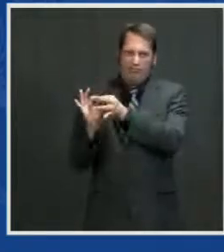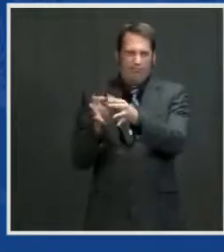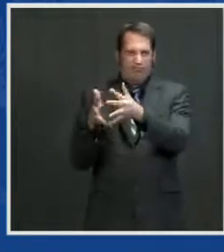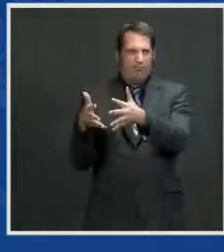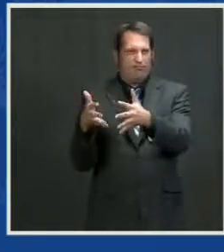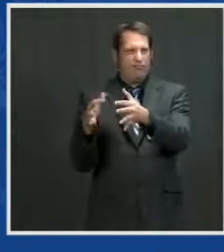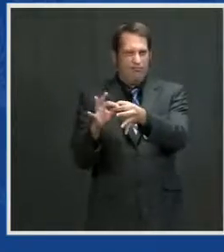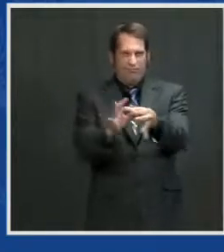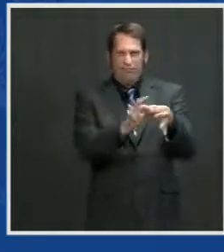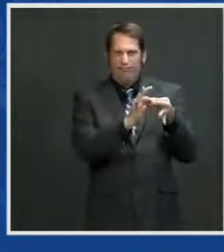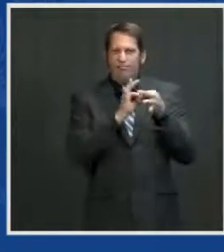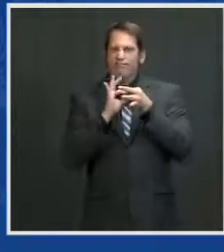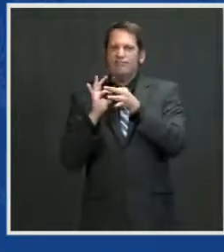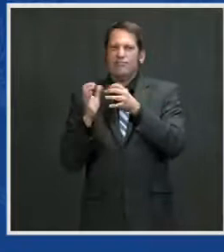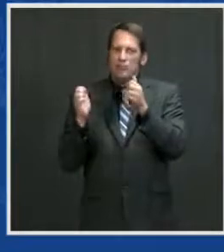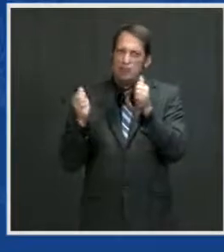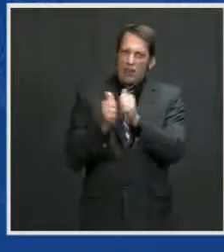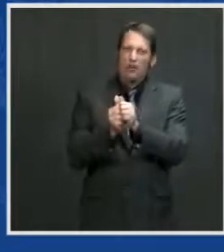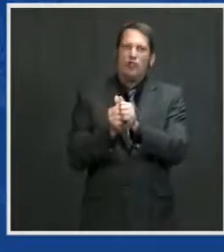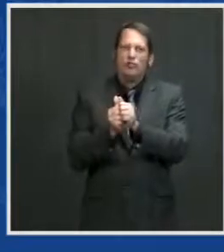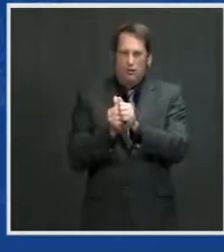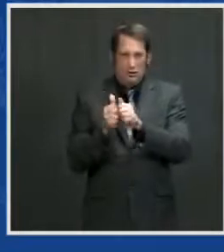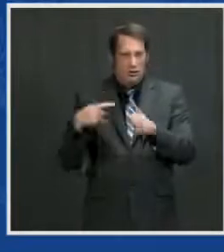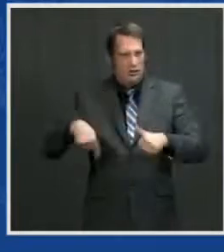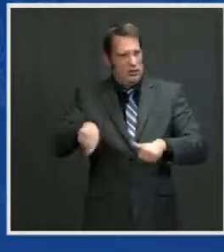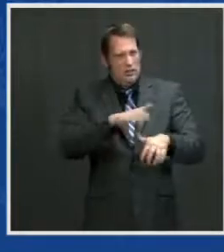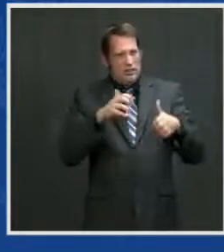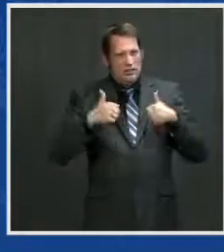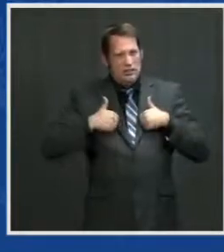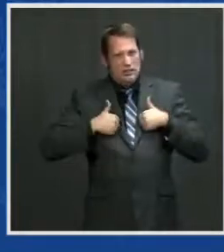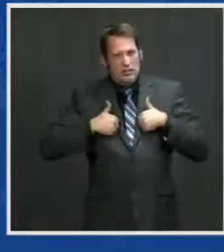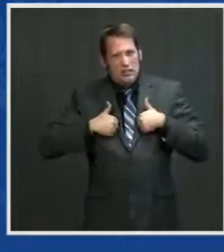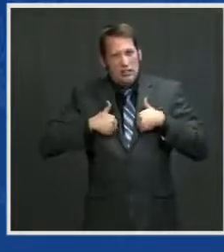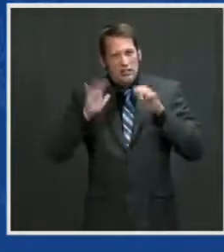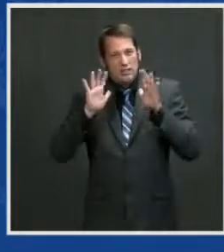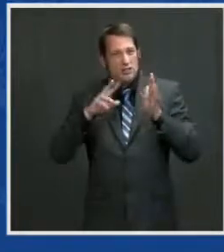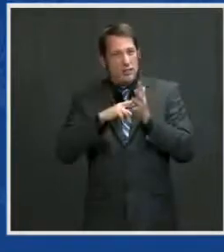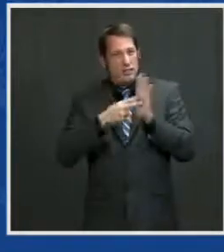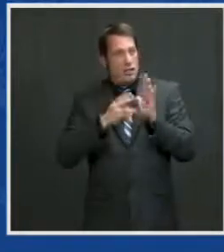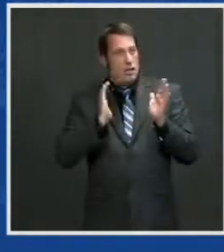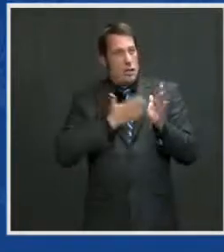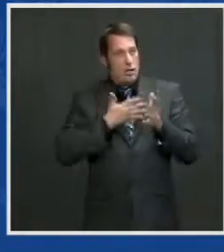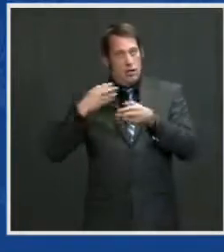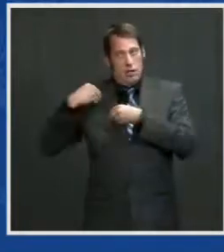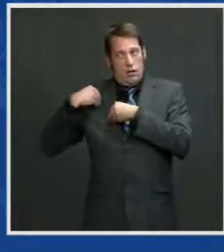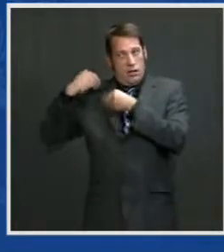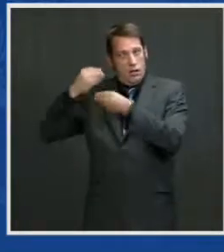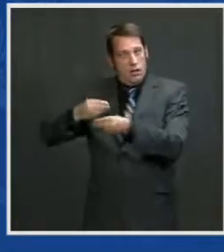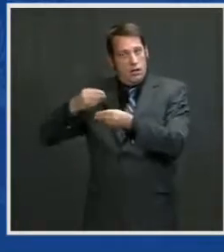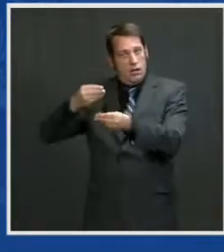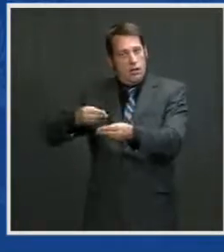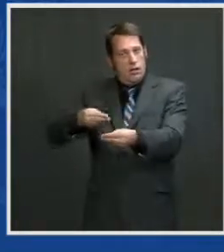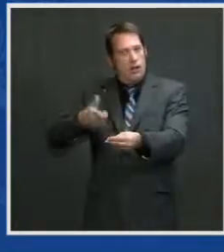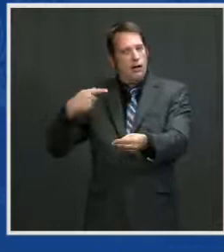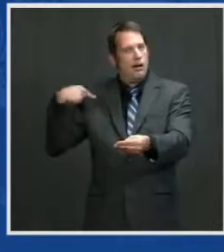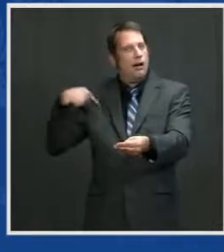sacrifice run deep and are strong based on values. And they endure